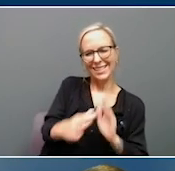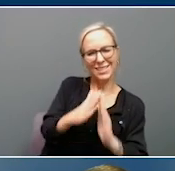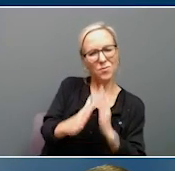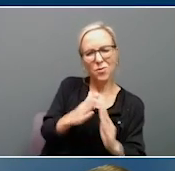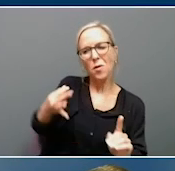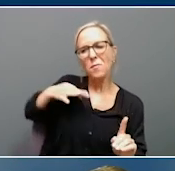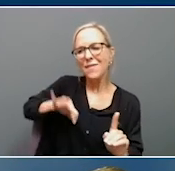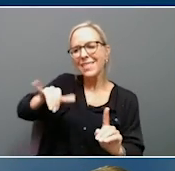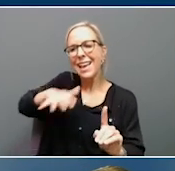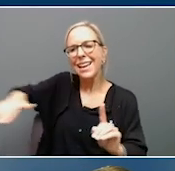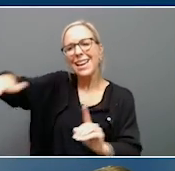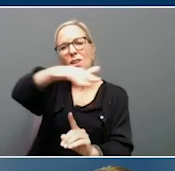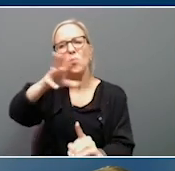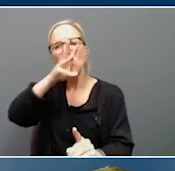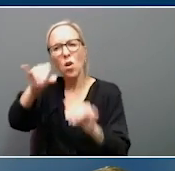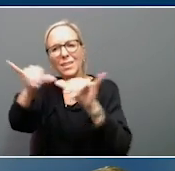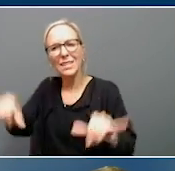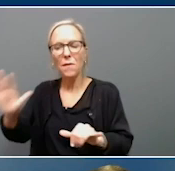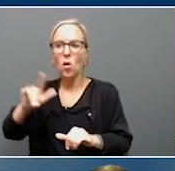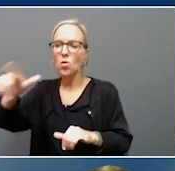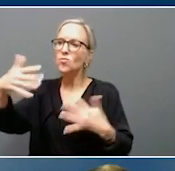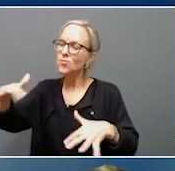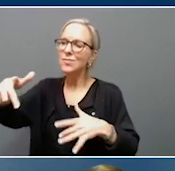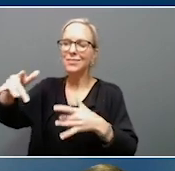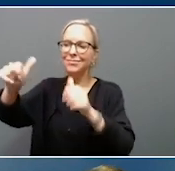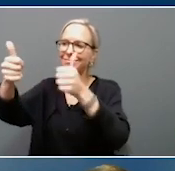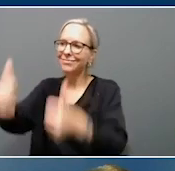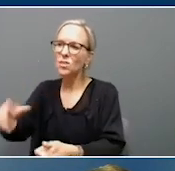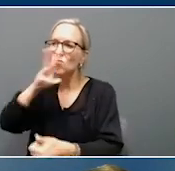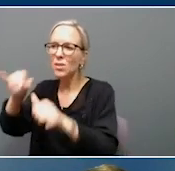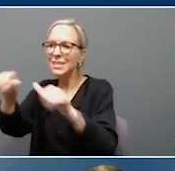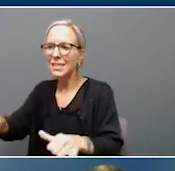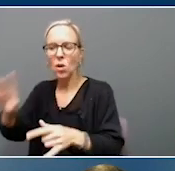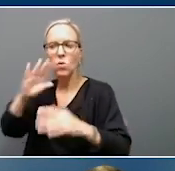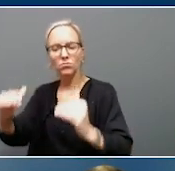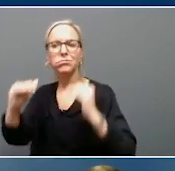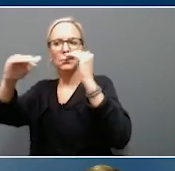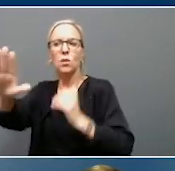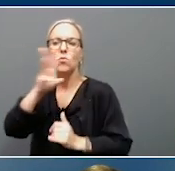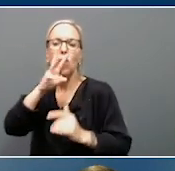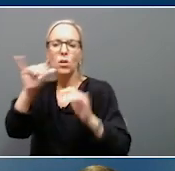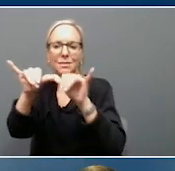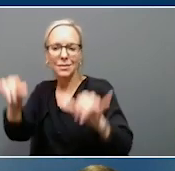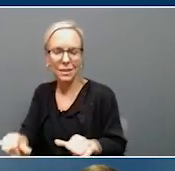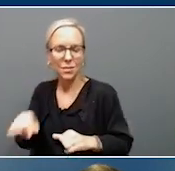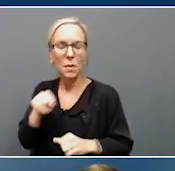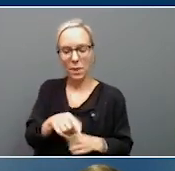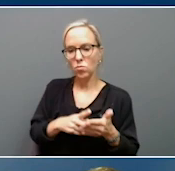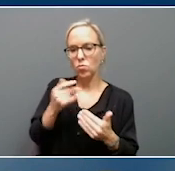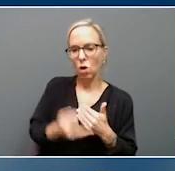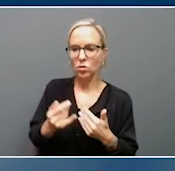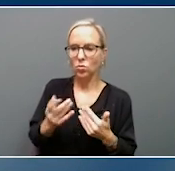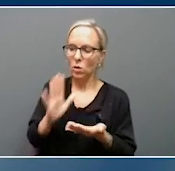surrounding water systems that have been challenged for a long time. think there's three separate water systems that this project is going to make improvements